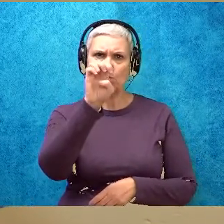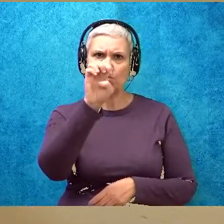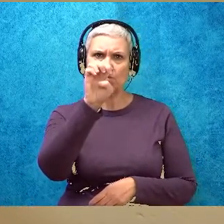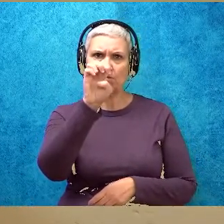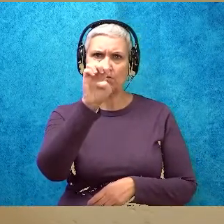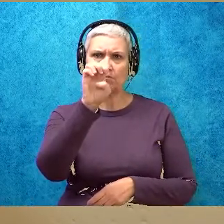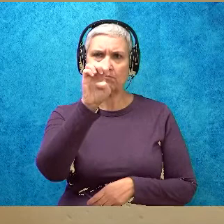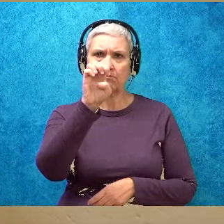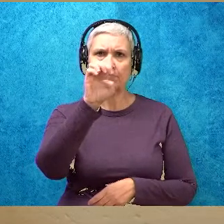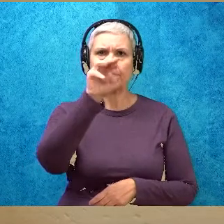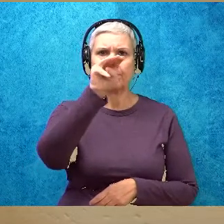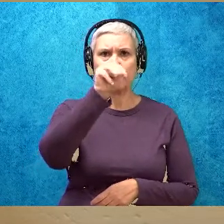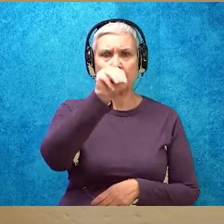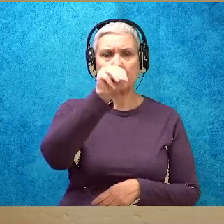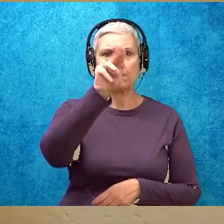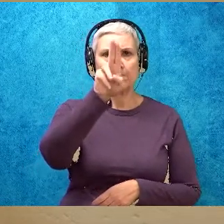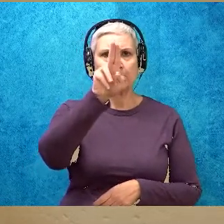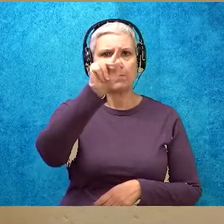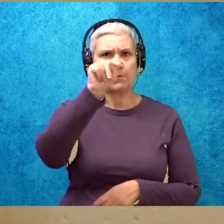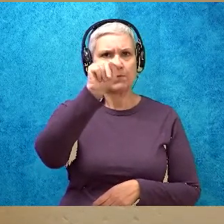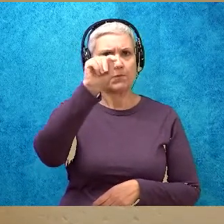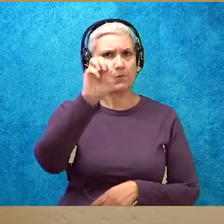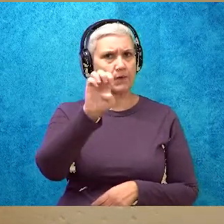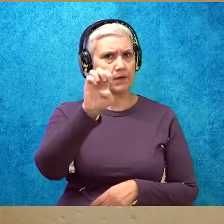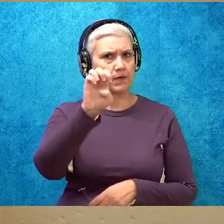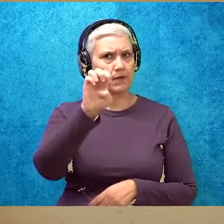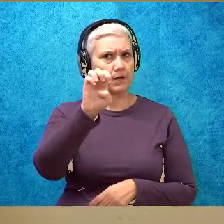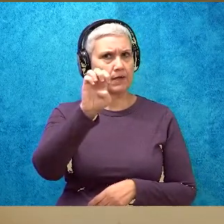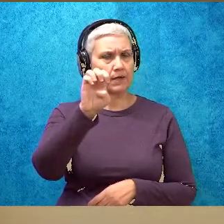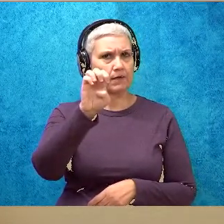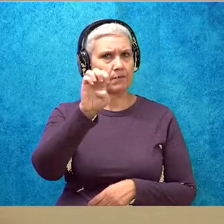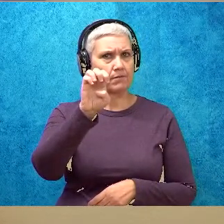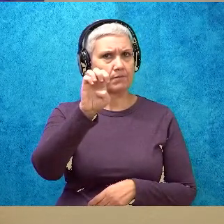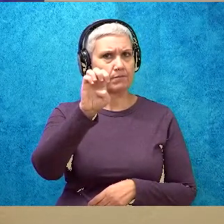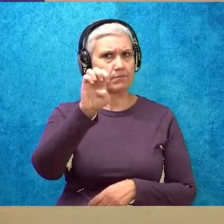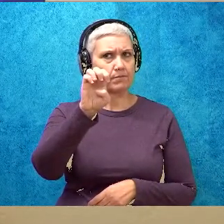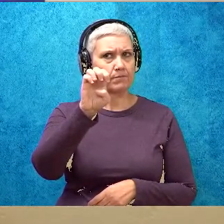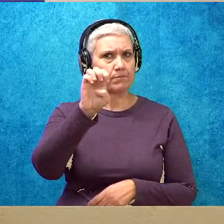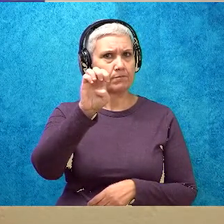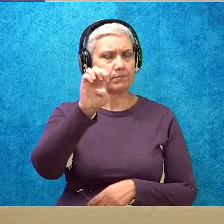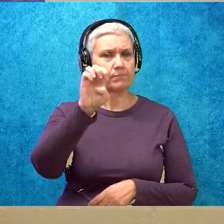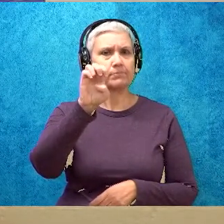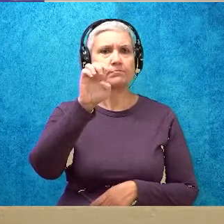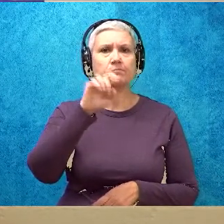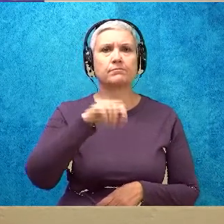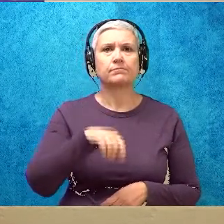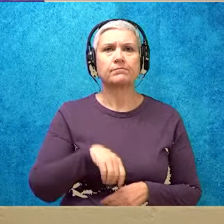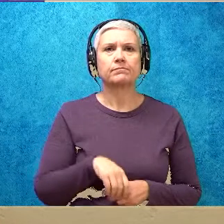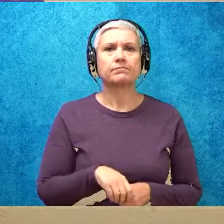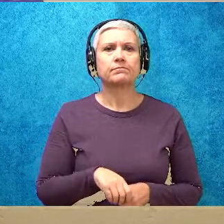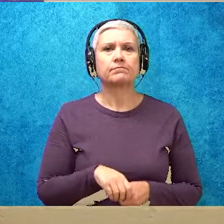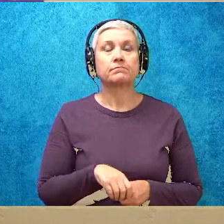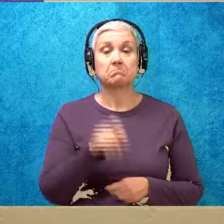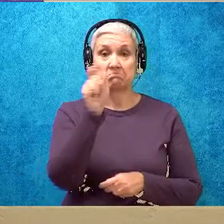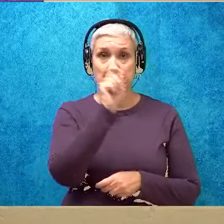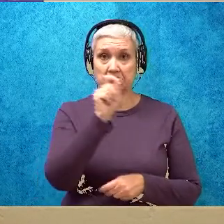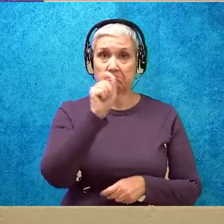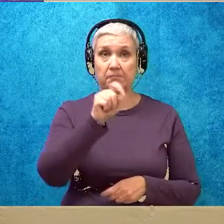Mute.-U-T-E. Mute. Mute. Let's write it.